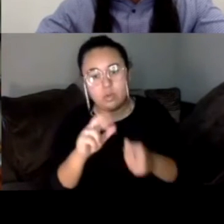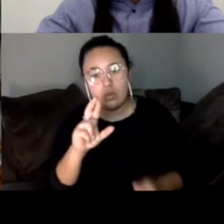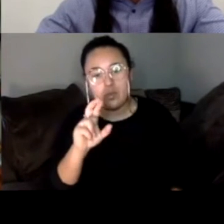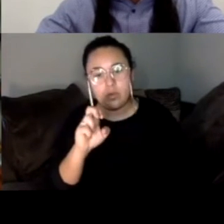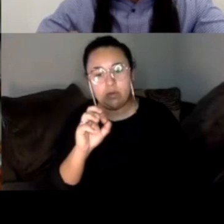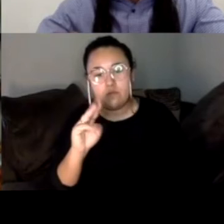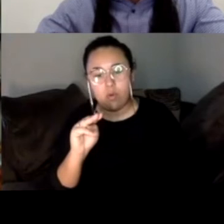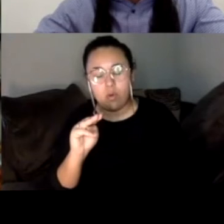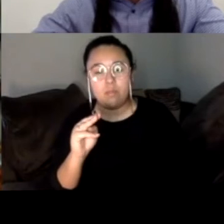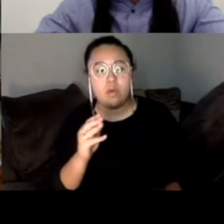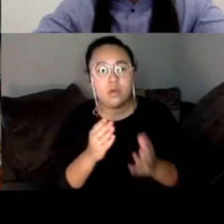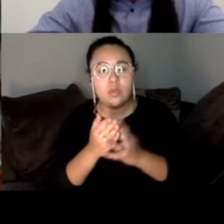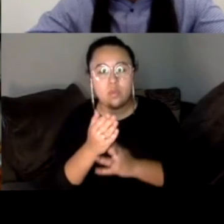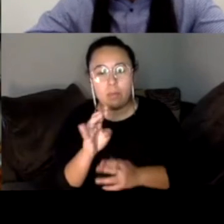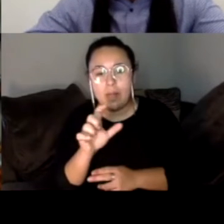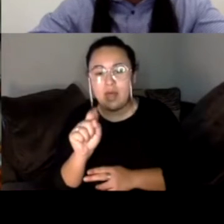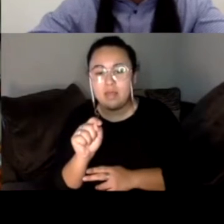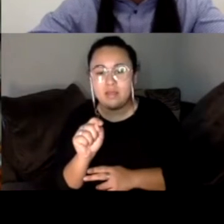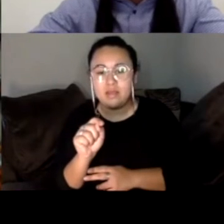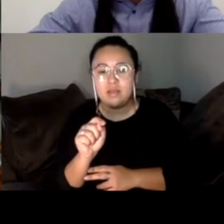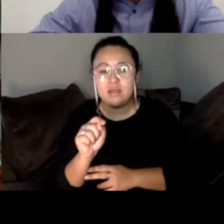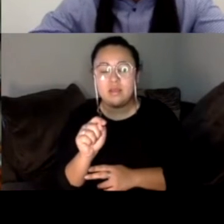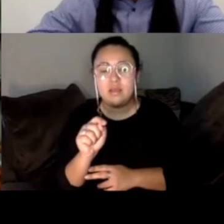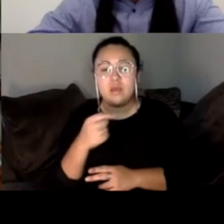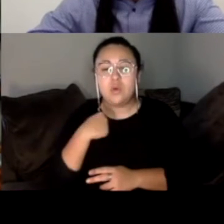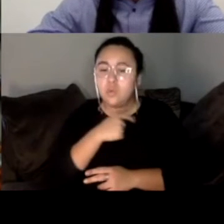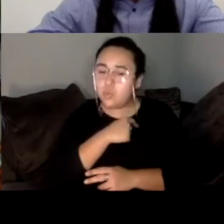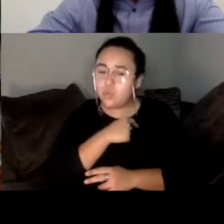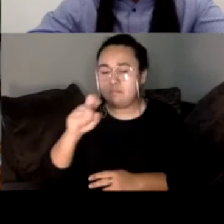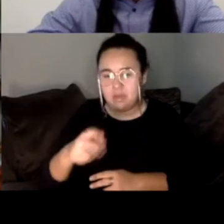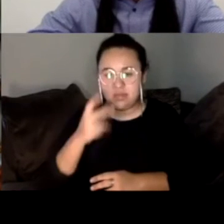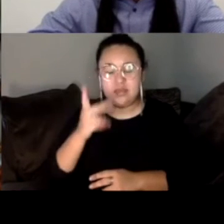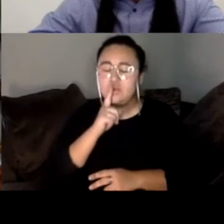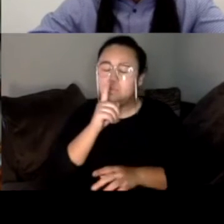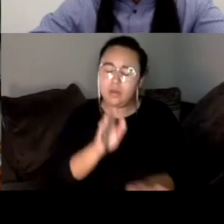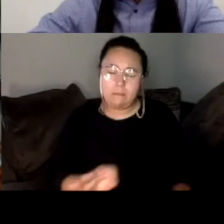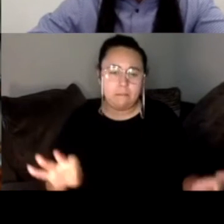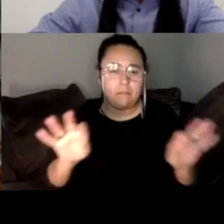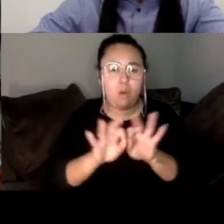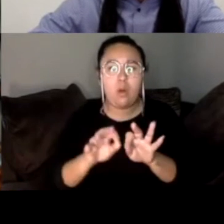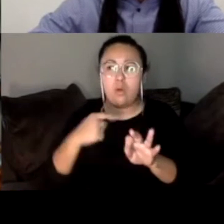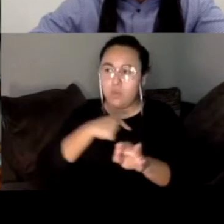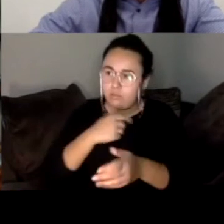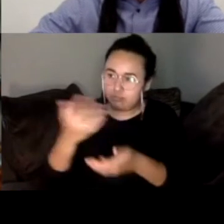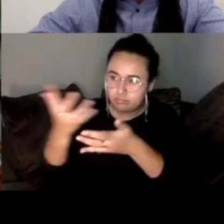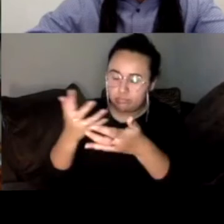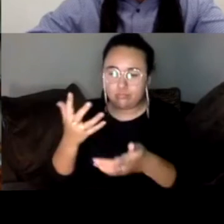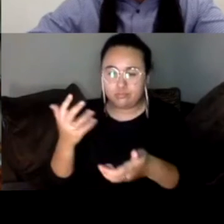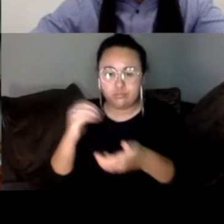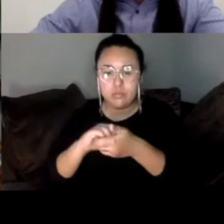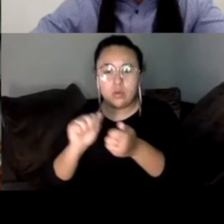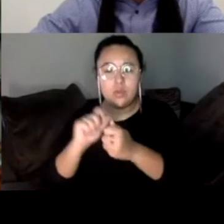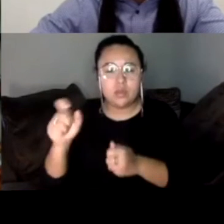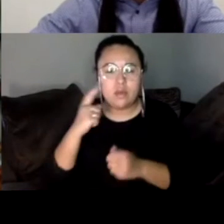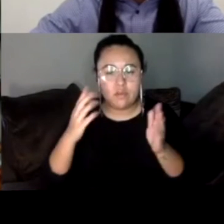like really important and something that we can't like lose sight of, like just how important like that actually is. Um, and so like speaking like